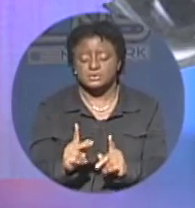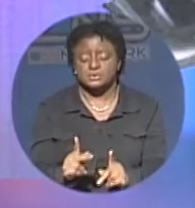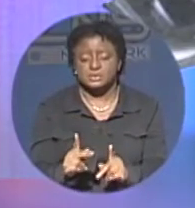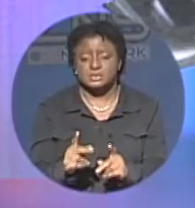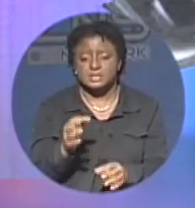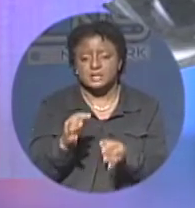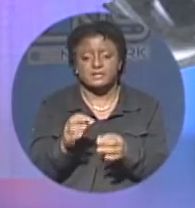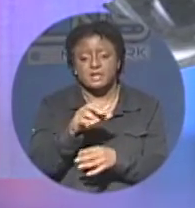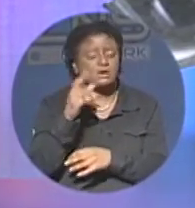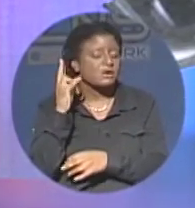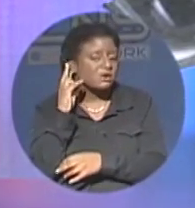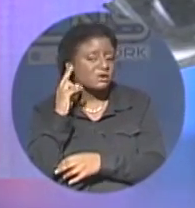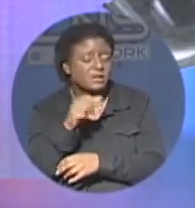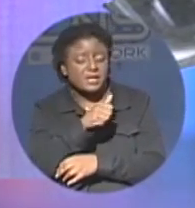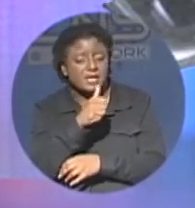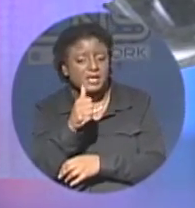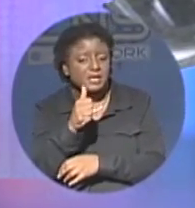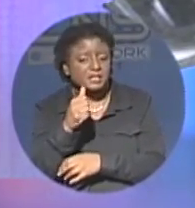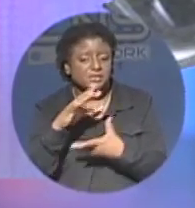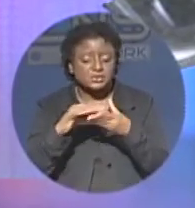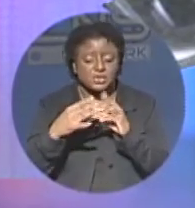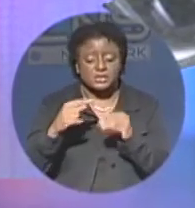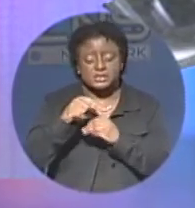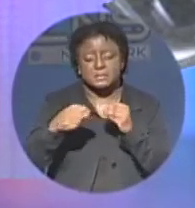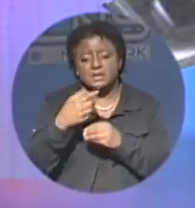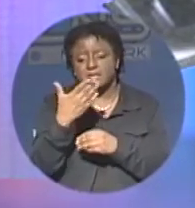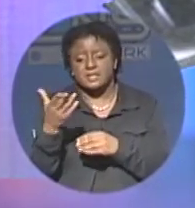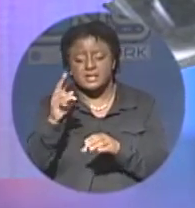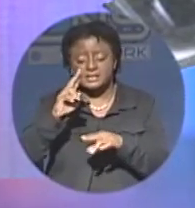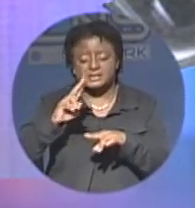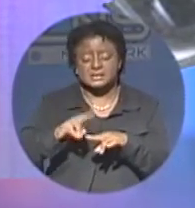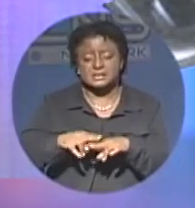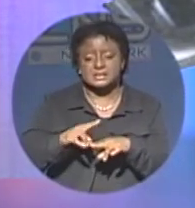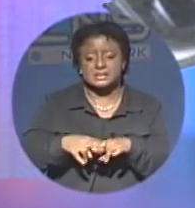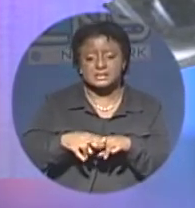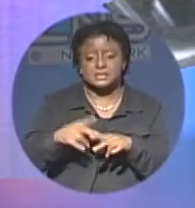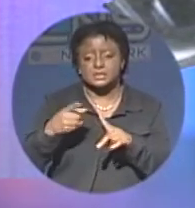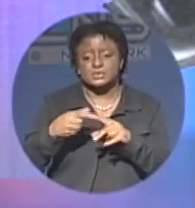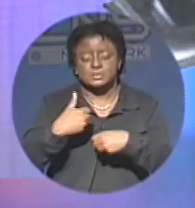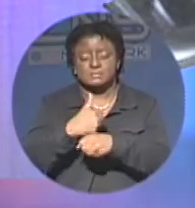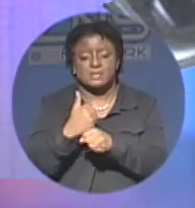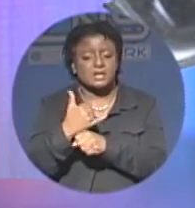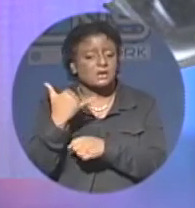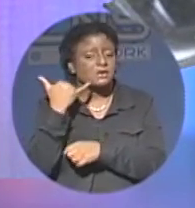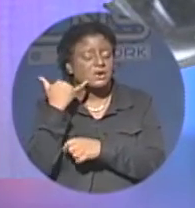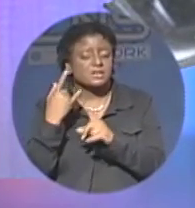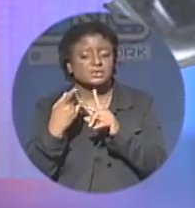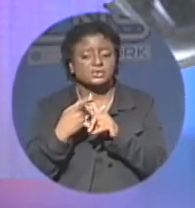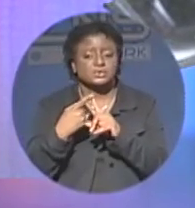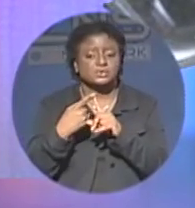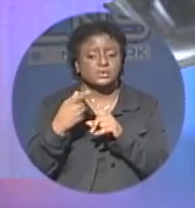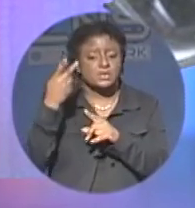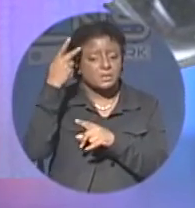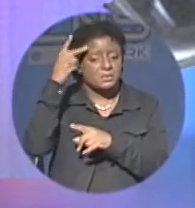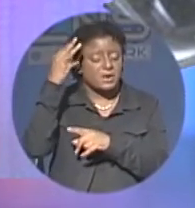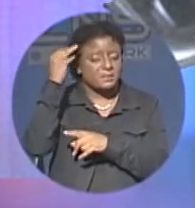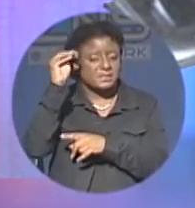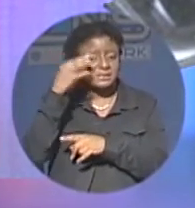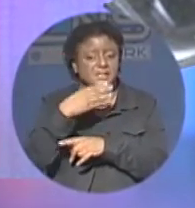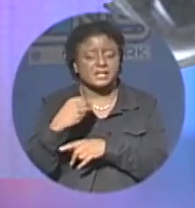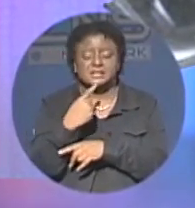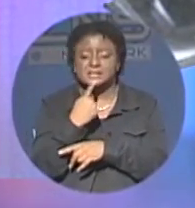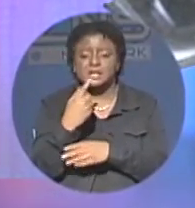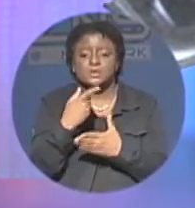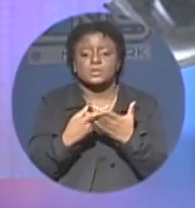rumours out there about their seats or had any concerns, to make a call to the party leader, prime minister, and say,